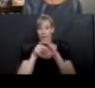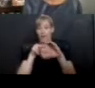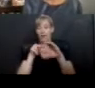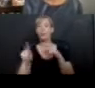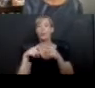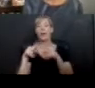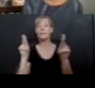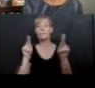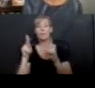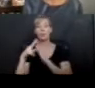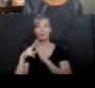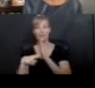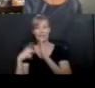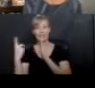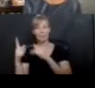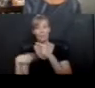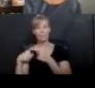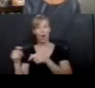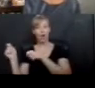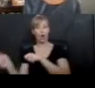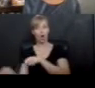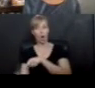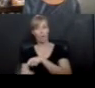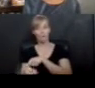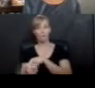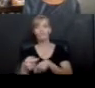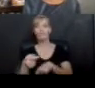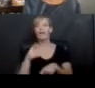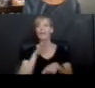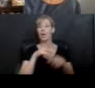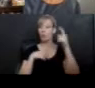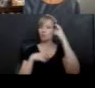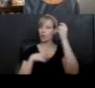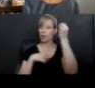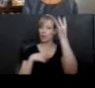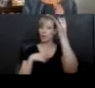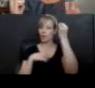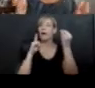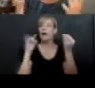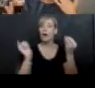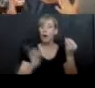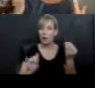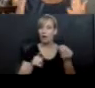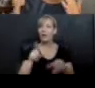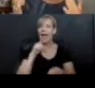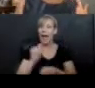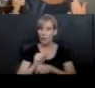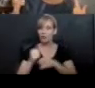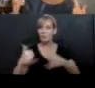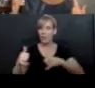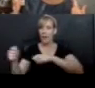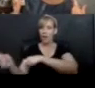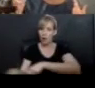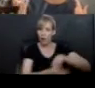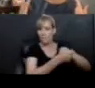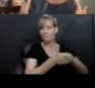the same part of their brain is activated as if they were actually doing it. So it actually activates these, you know, you're